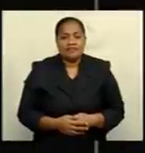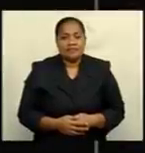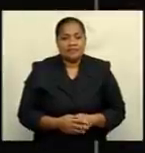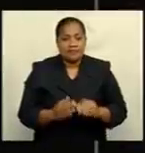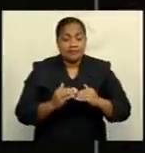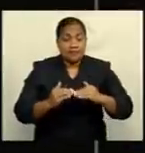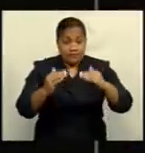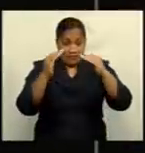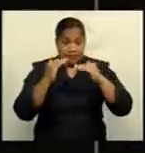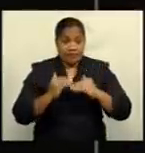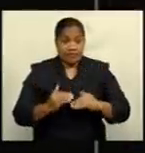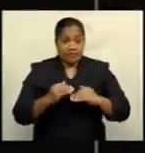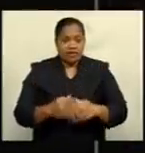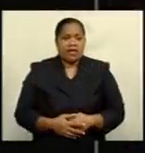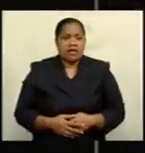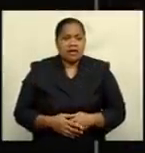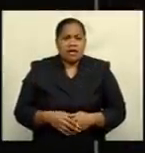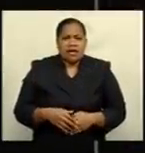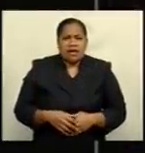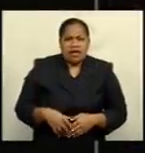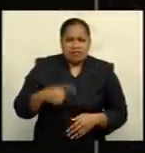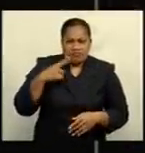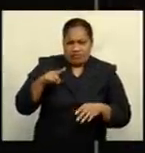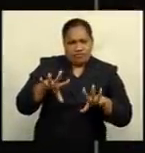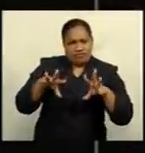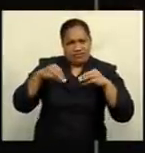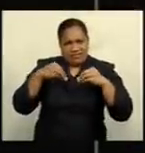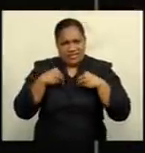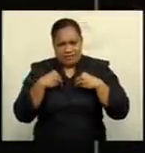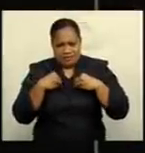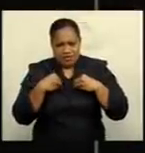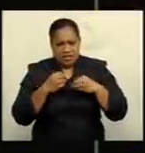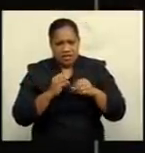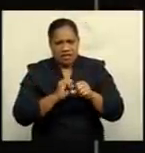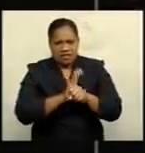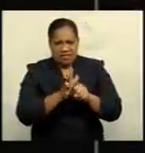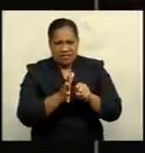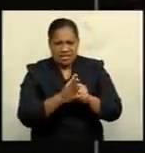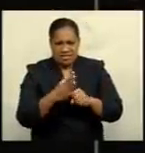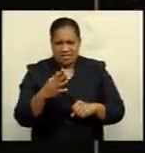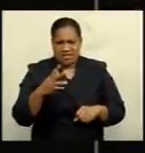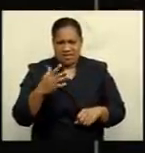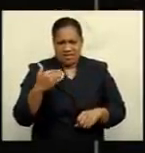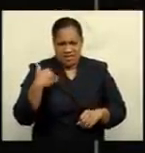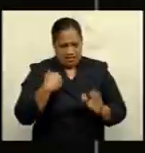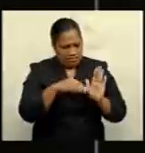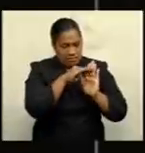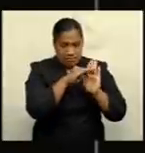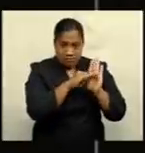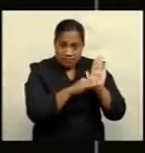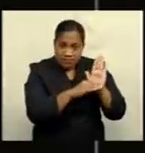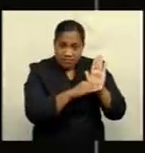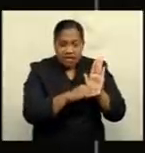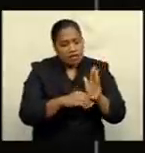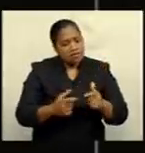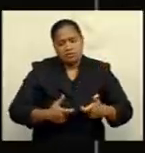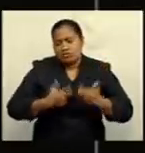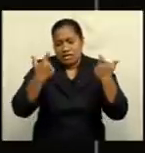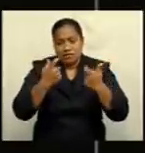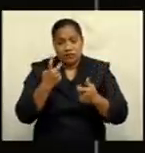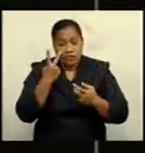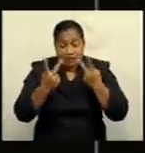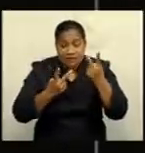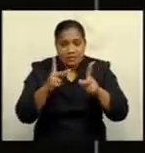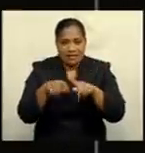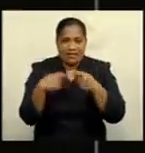reluctance to accept COVID-19 public health measures in maritime islands is a major challenge for visiting teams. Health Minister Dr.